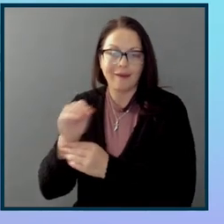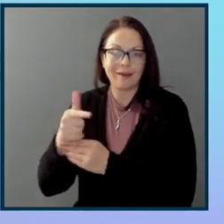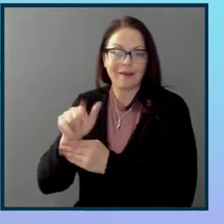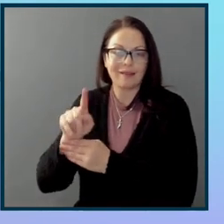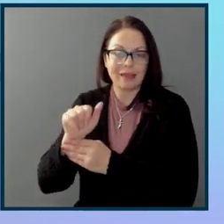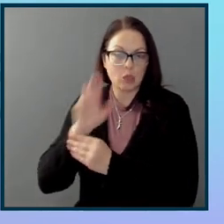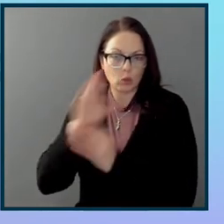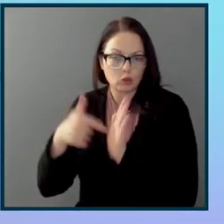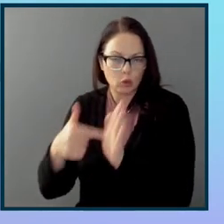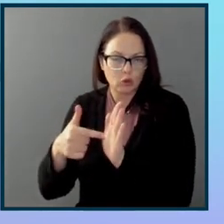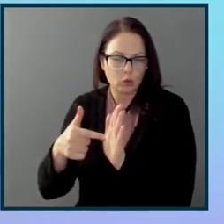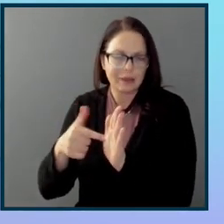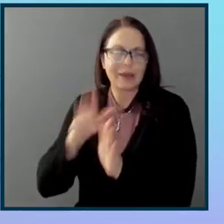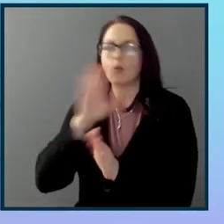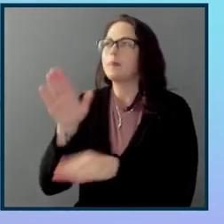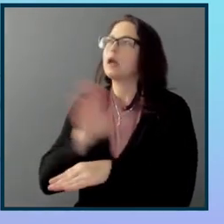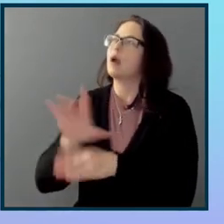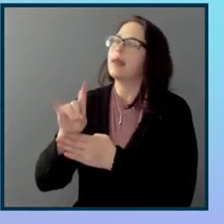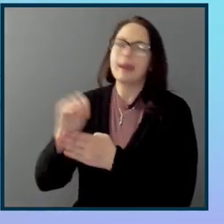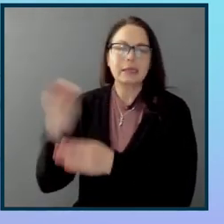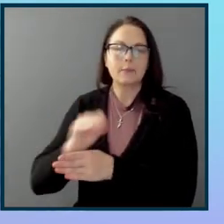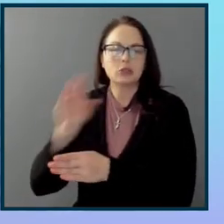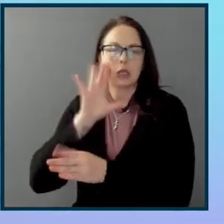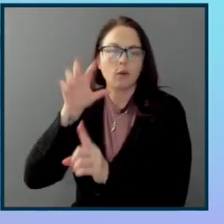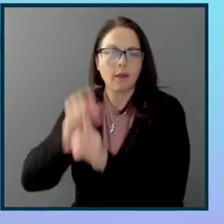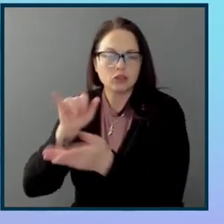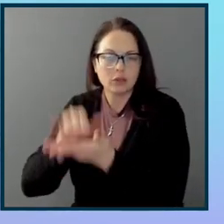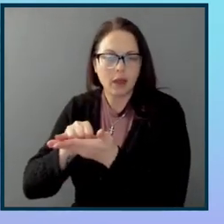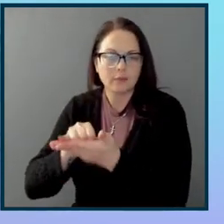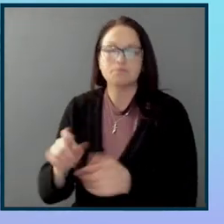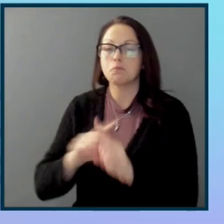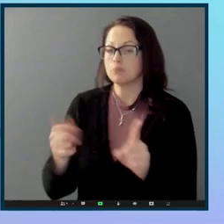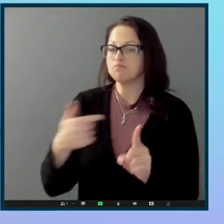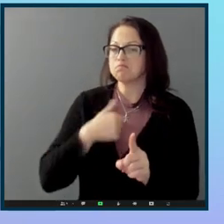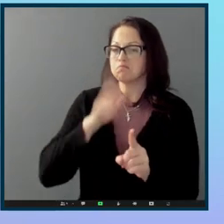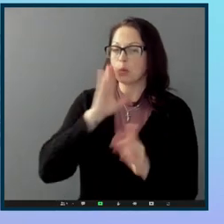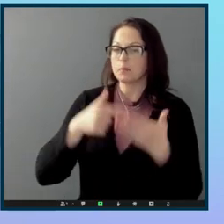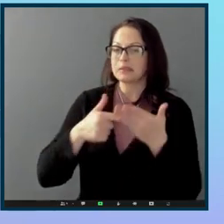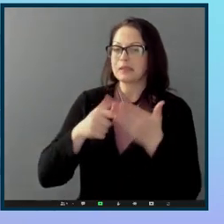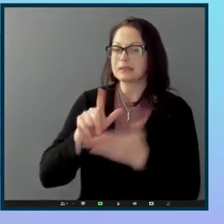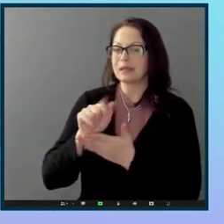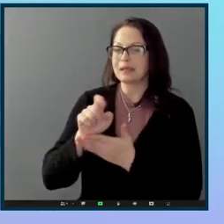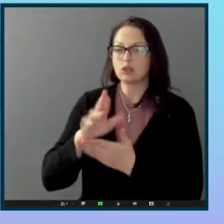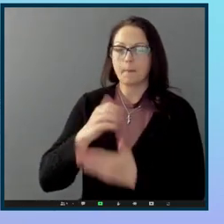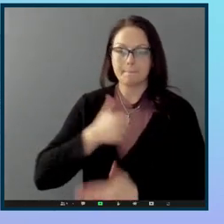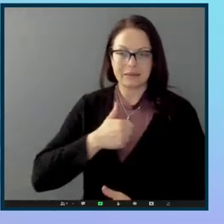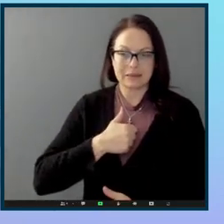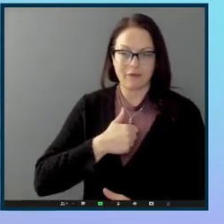in her session. So my session will definitely cover the linter. Awesome. Thank you both.